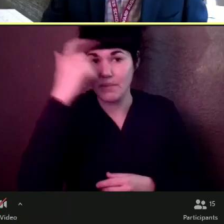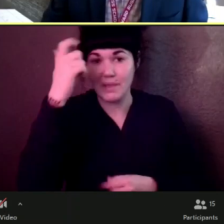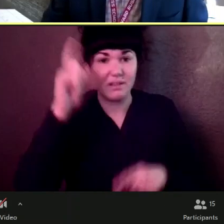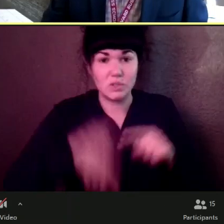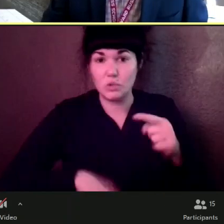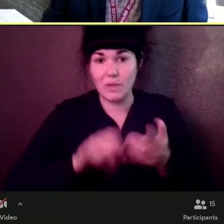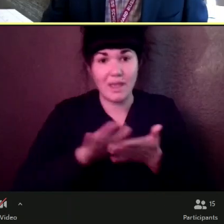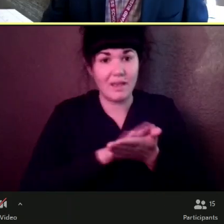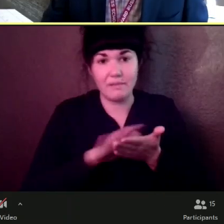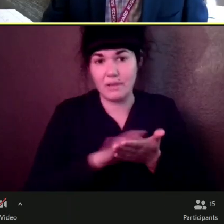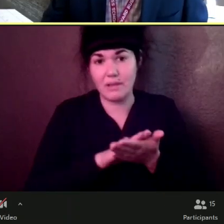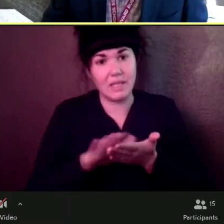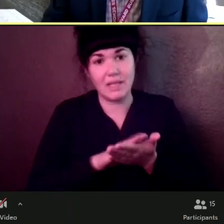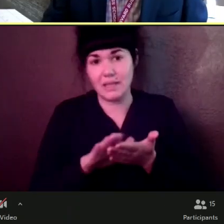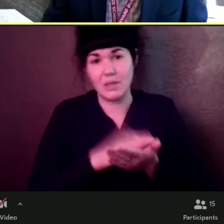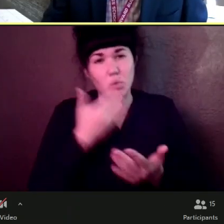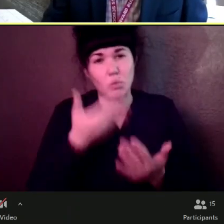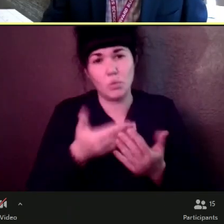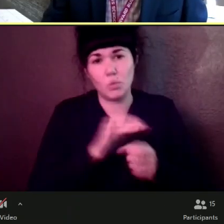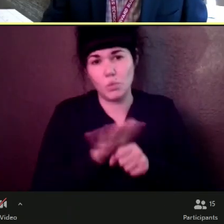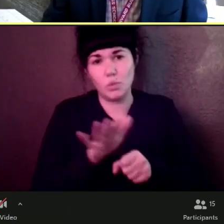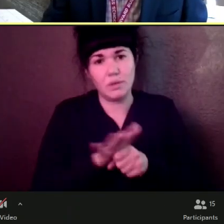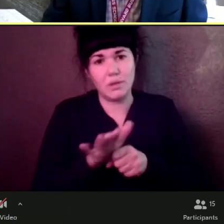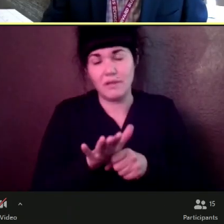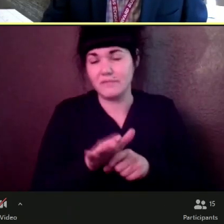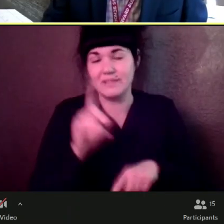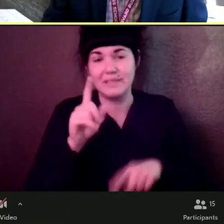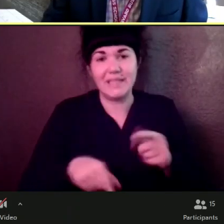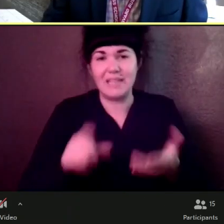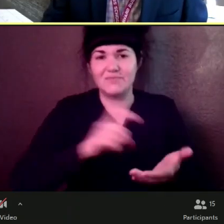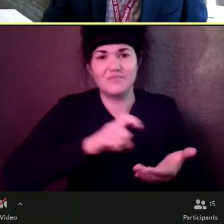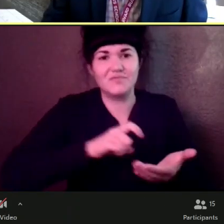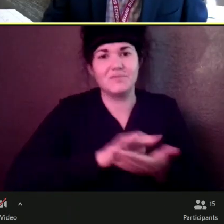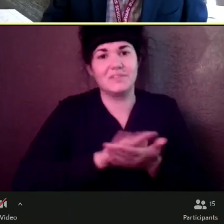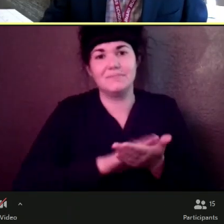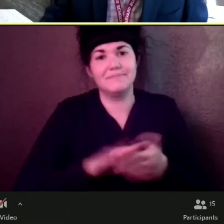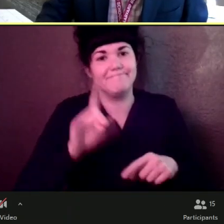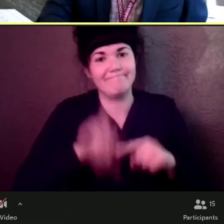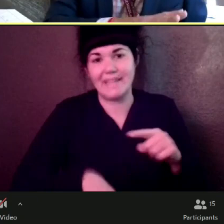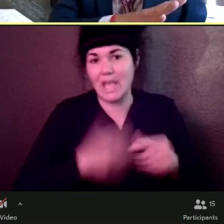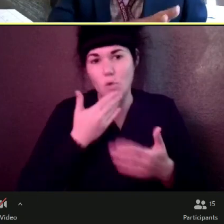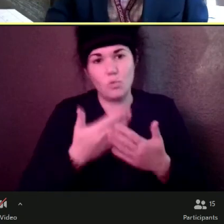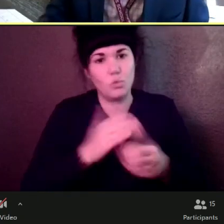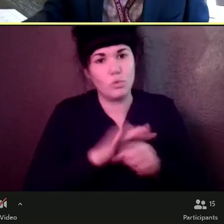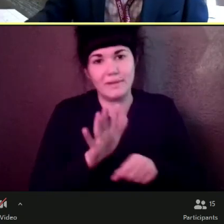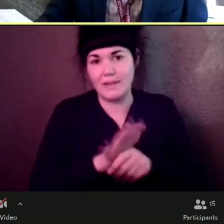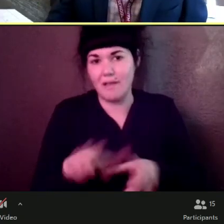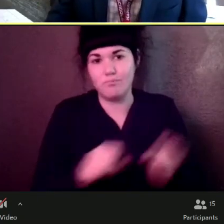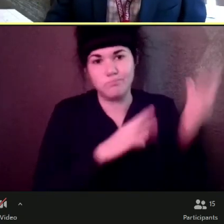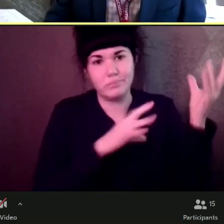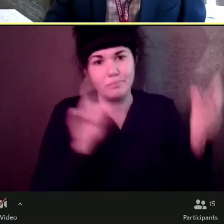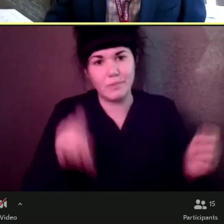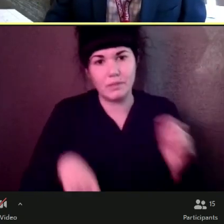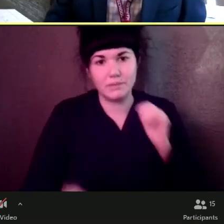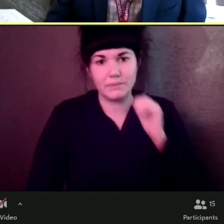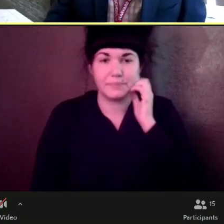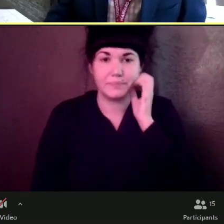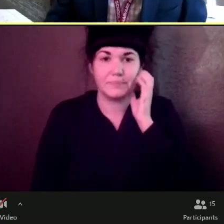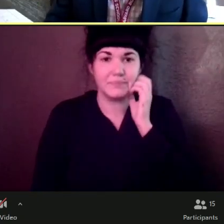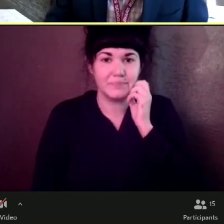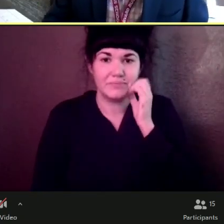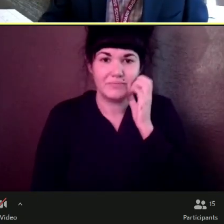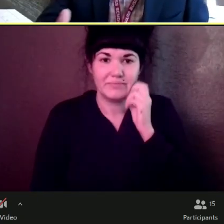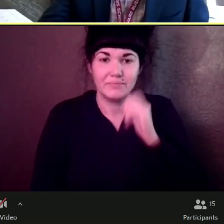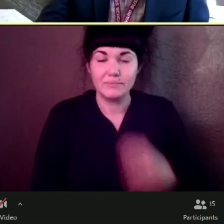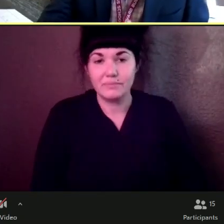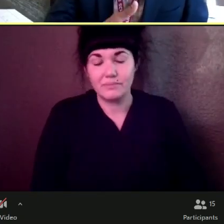it thoroughly enough, disinfect it thoroughly enough, um, to be able to know that you've, you know, um, gotten all the